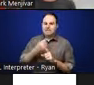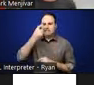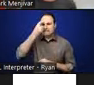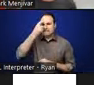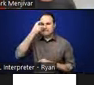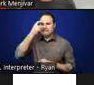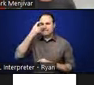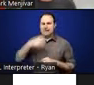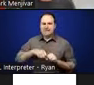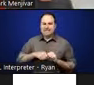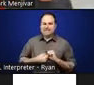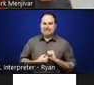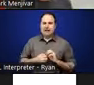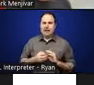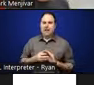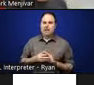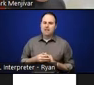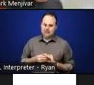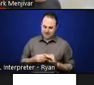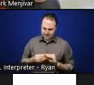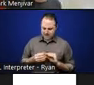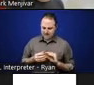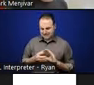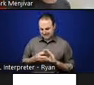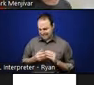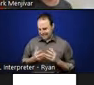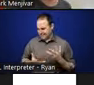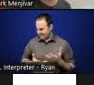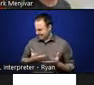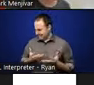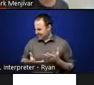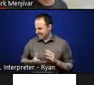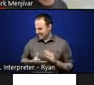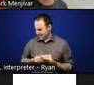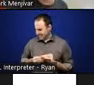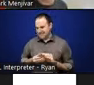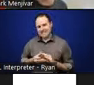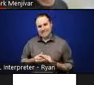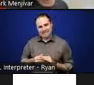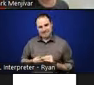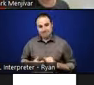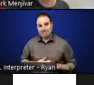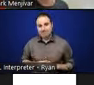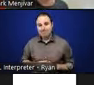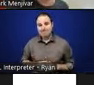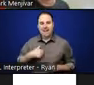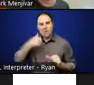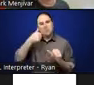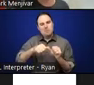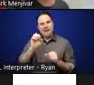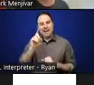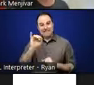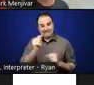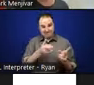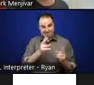having a difficult finding the words for it. I remember as part of the editing process, at the end of every transcription, would go back through the audio